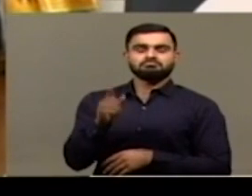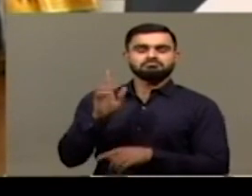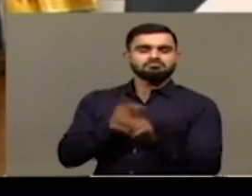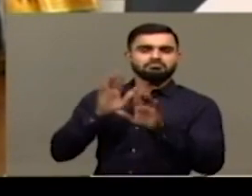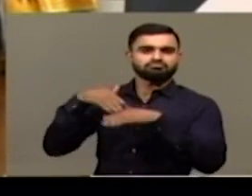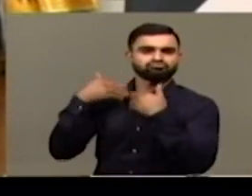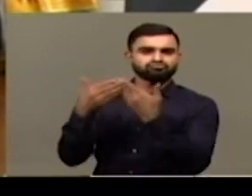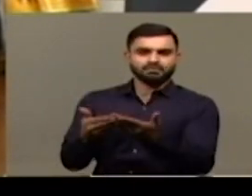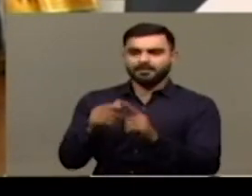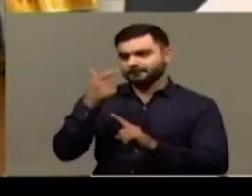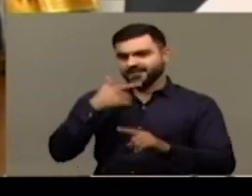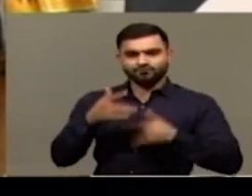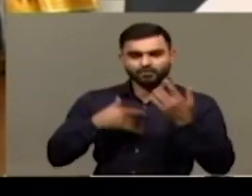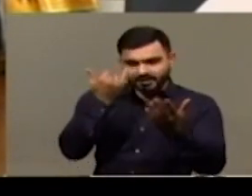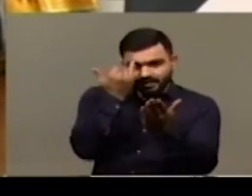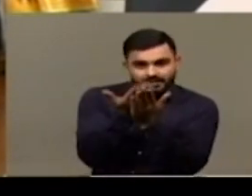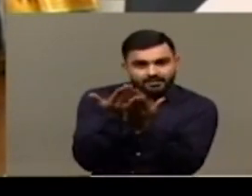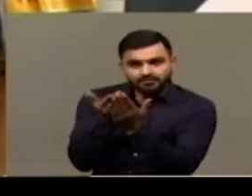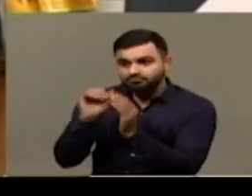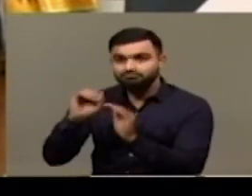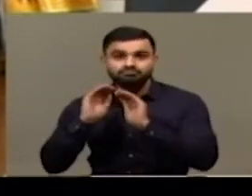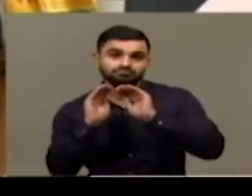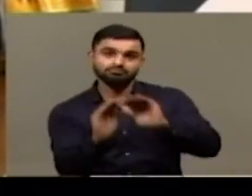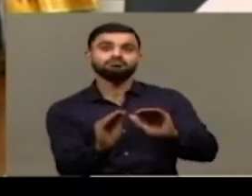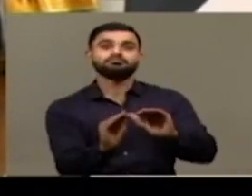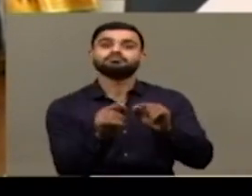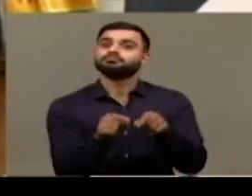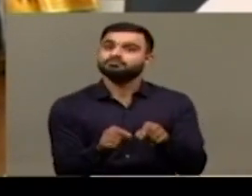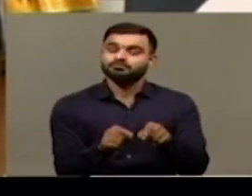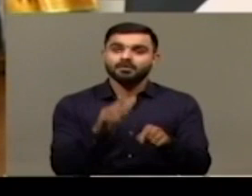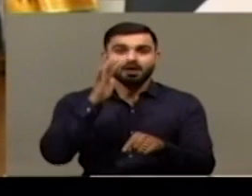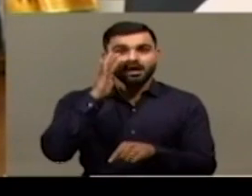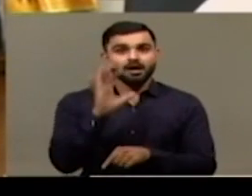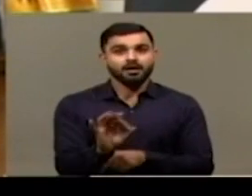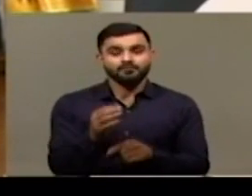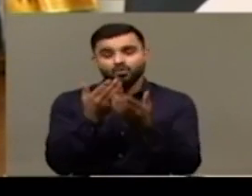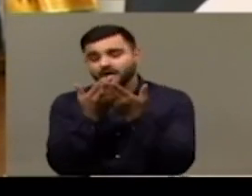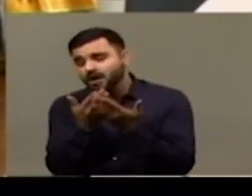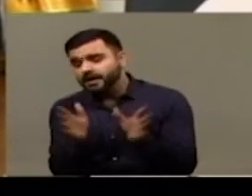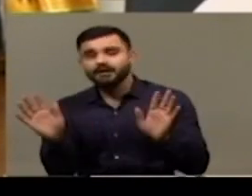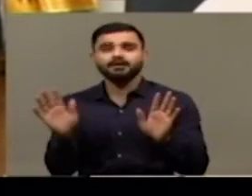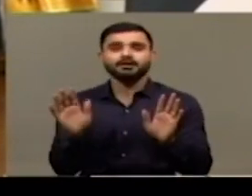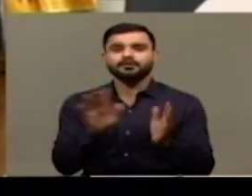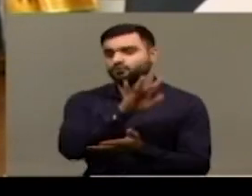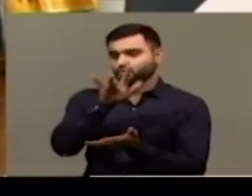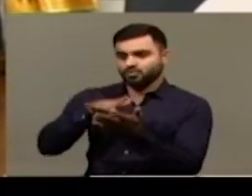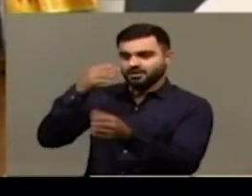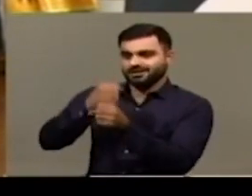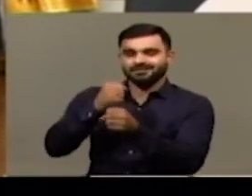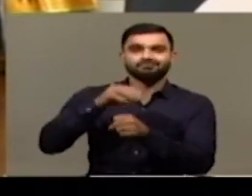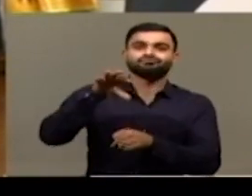is important for any state government or be it central government for that matter, who,